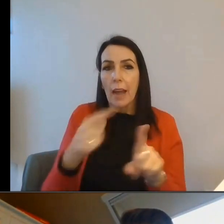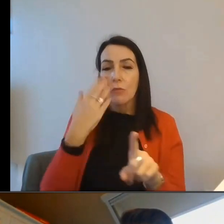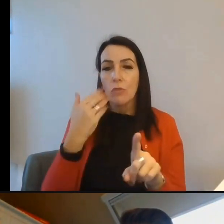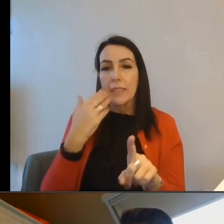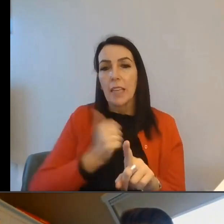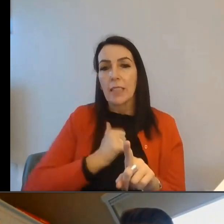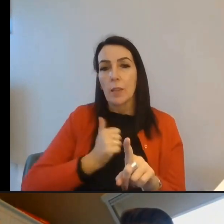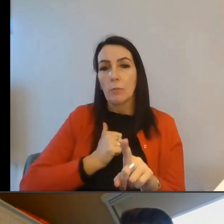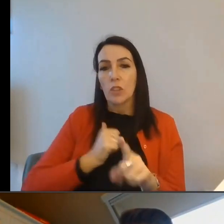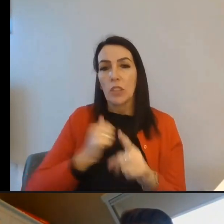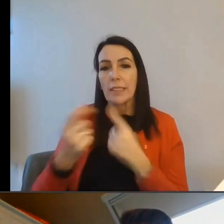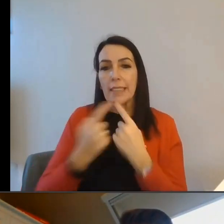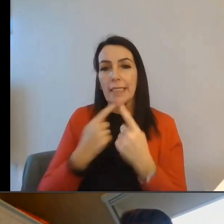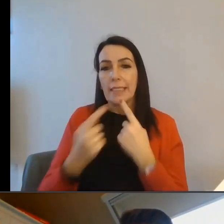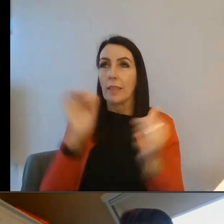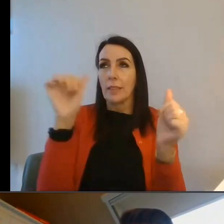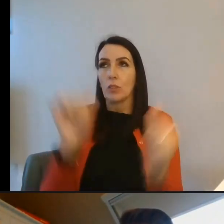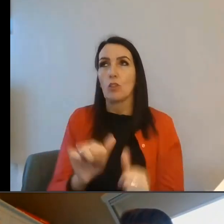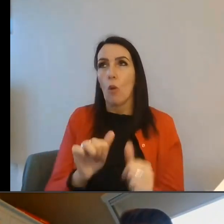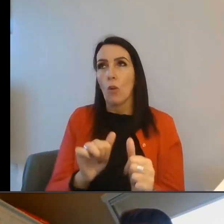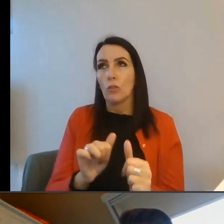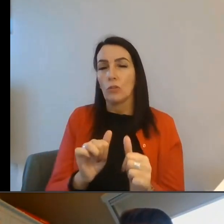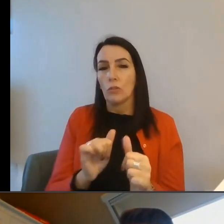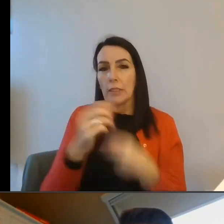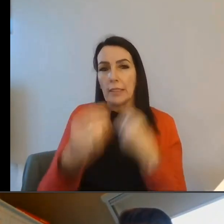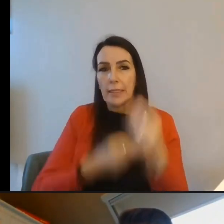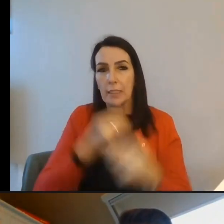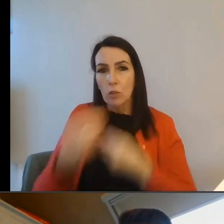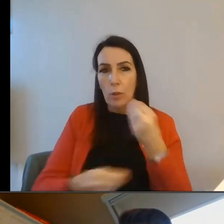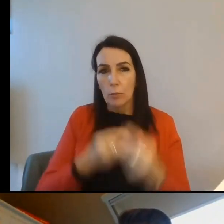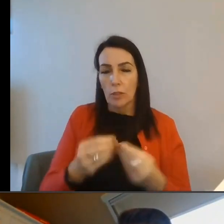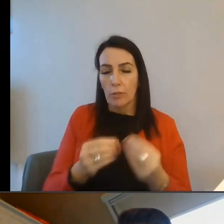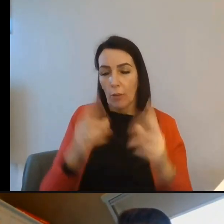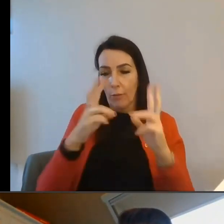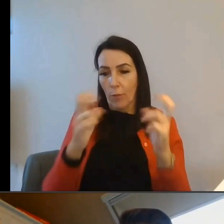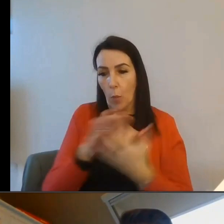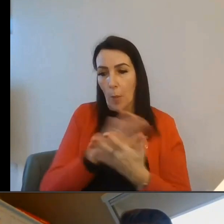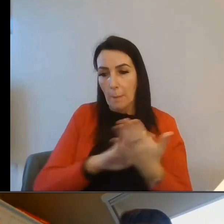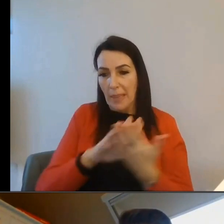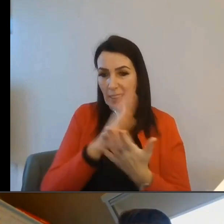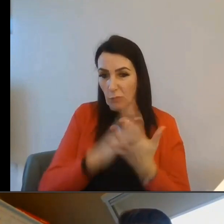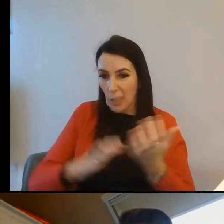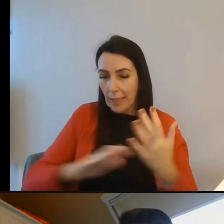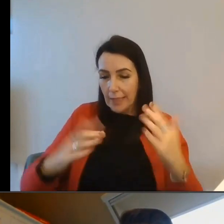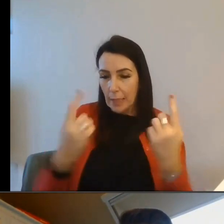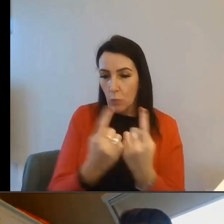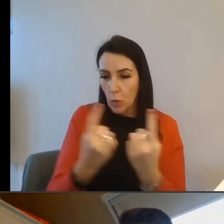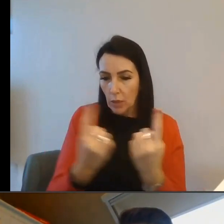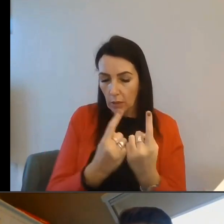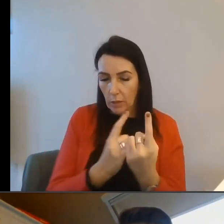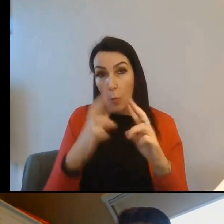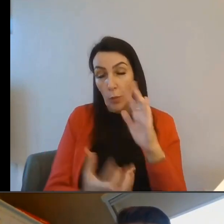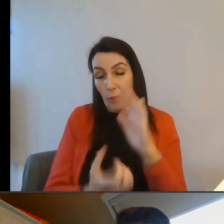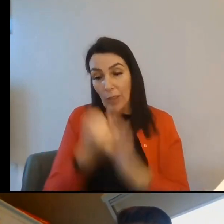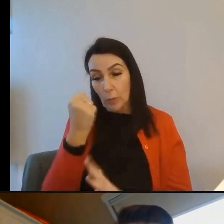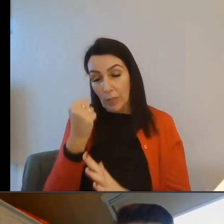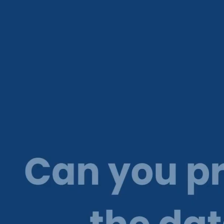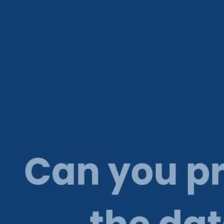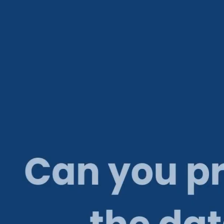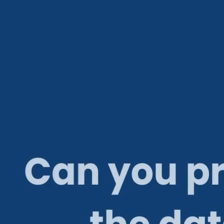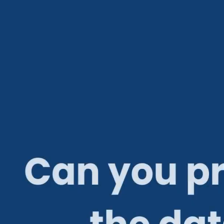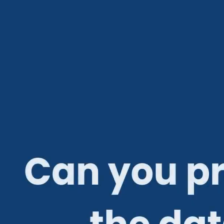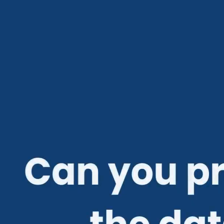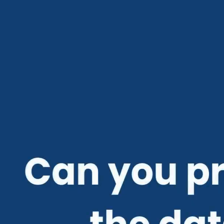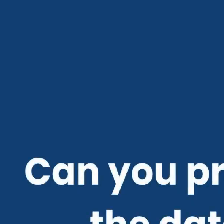data. So that's quite a short description. a dynamic engine. It's a very complicated product, but I hope you found that useful.